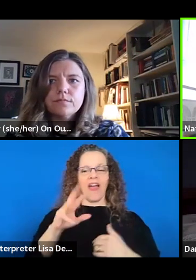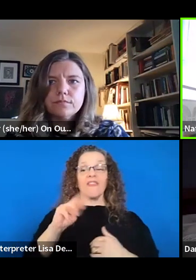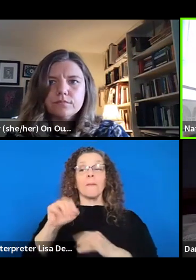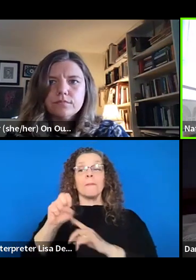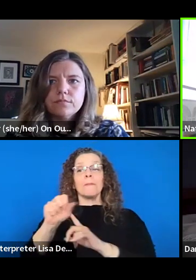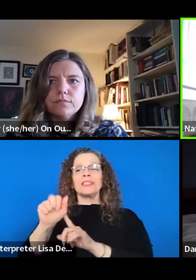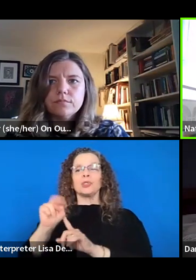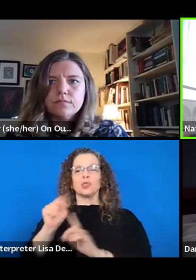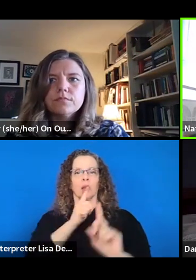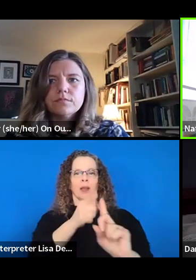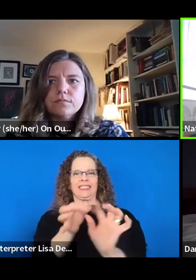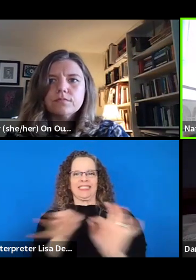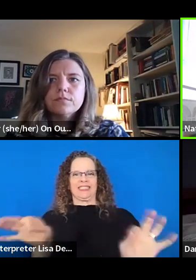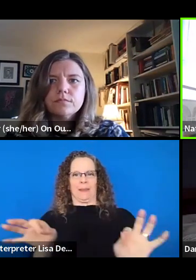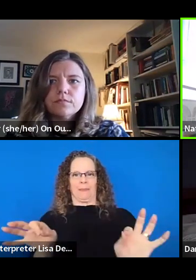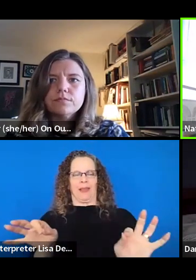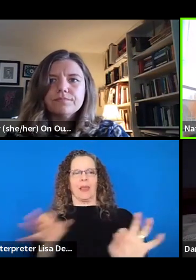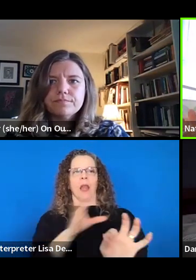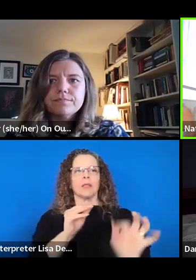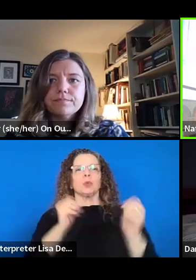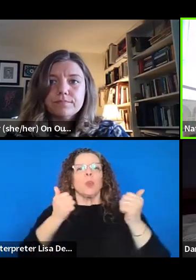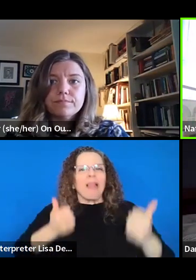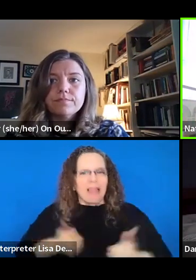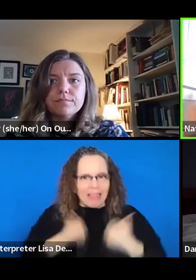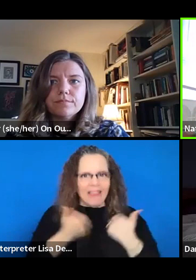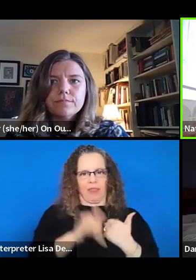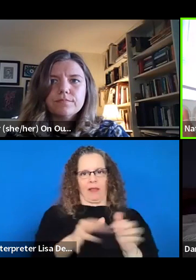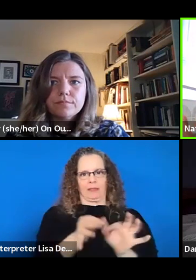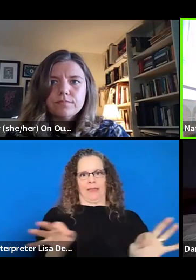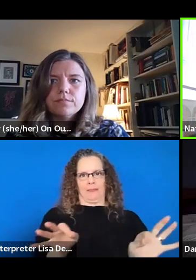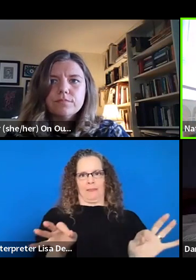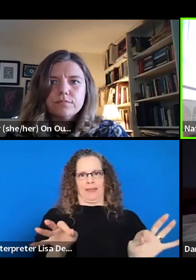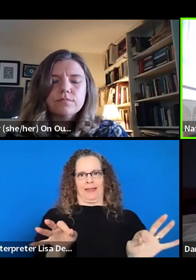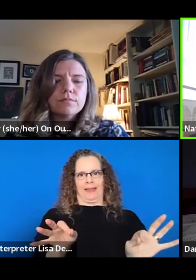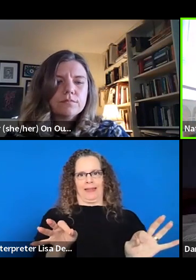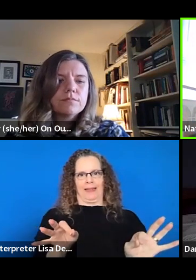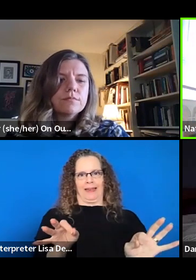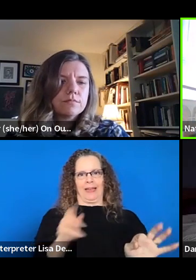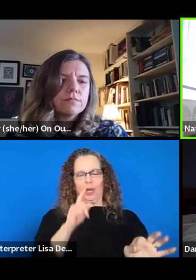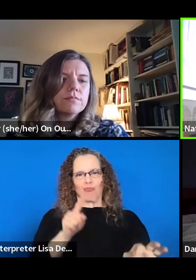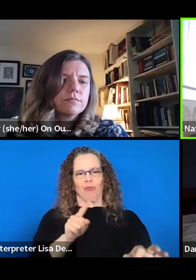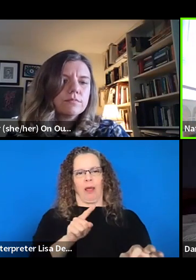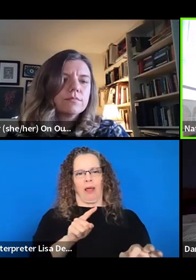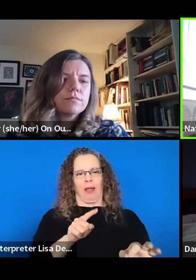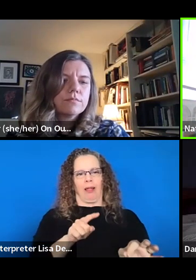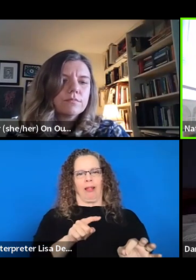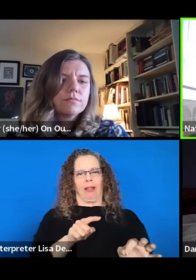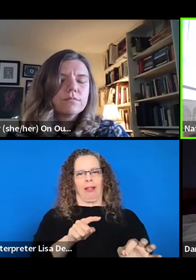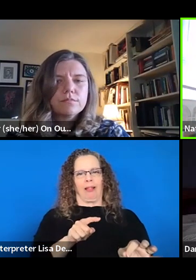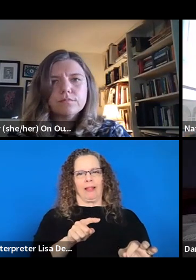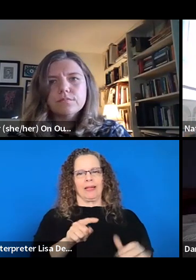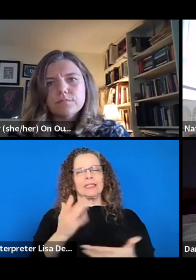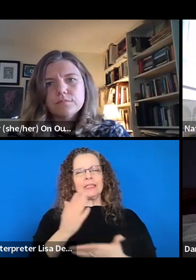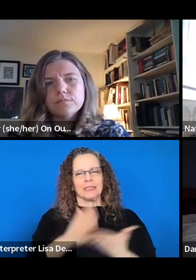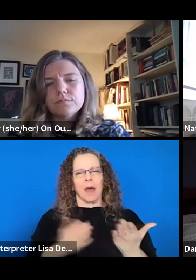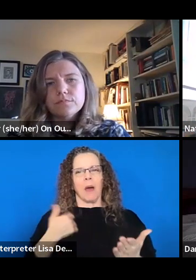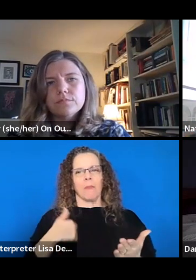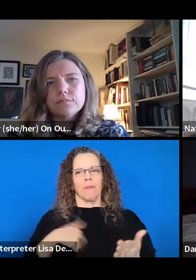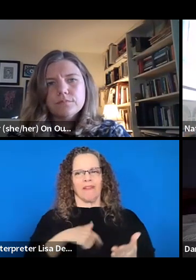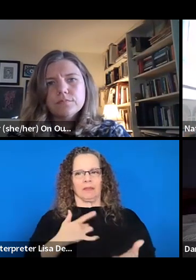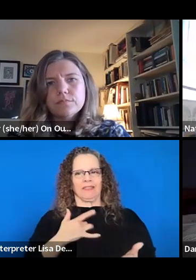at the most granular level of your budget, which I think all of us probably have experienced that disconnect in a variety of ways. Sure.